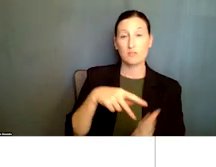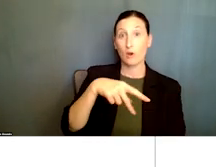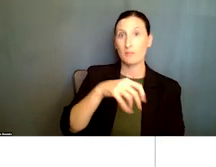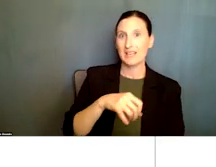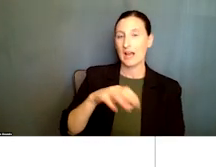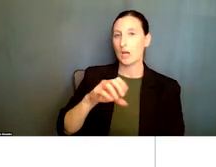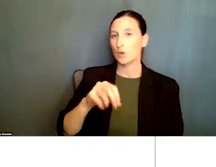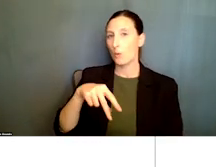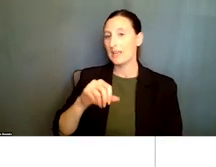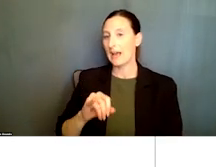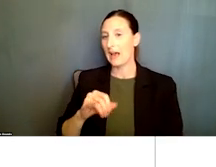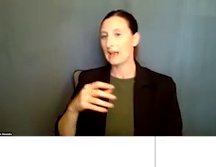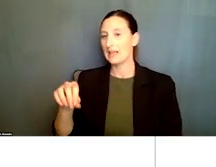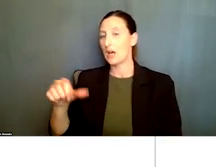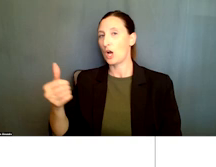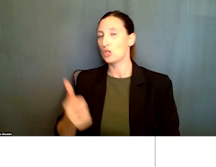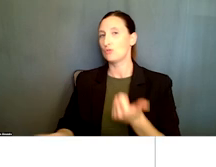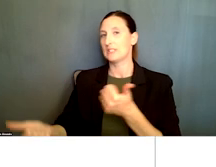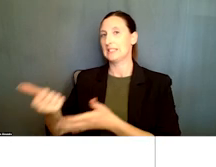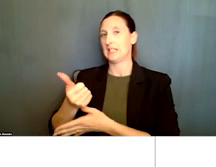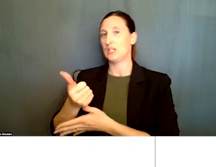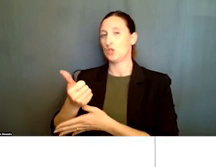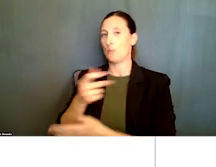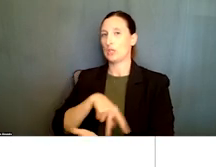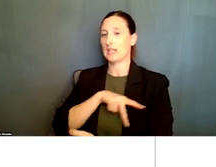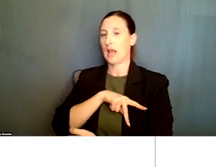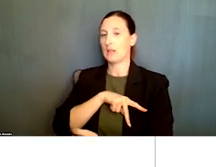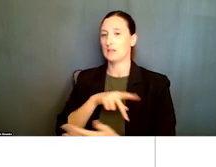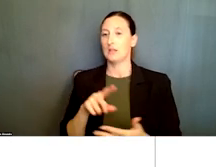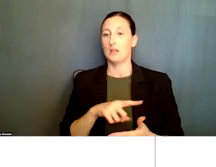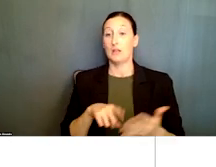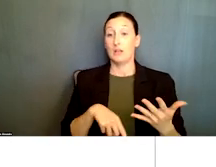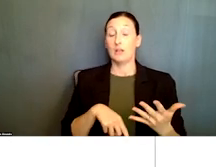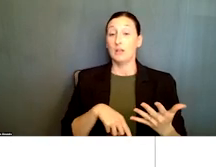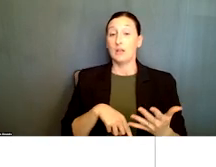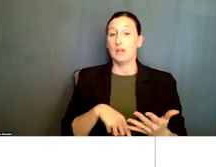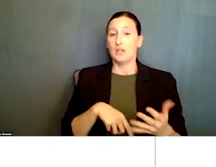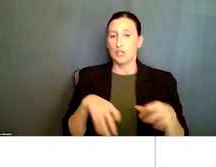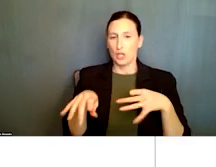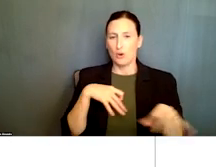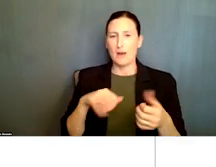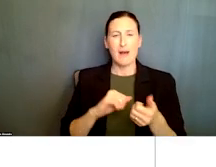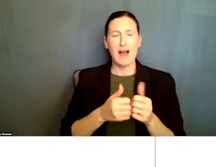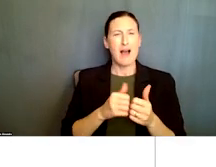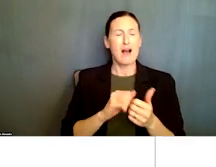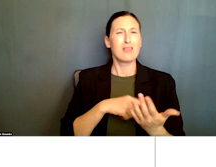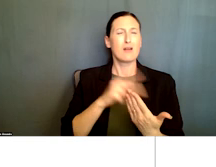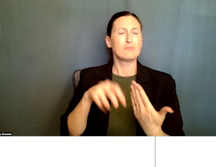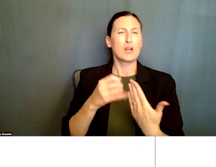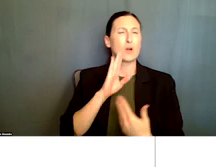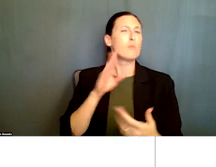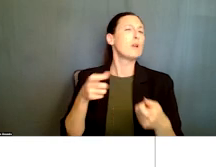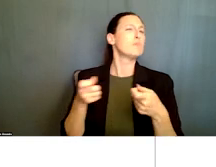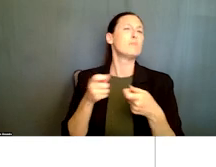co-PIs and other senior personnel. The plan has to describe how the project will be managed